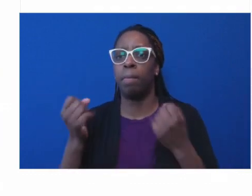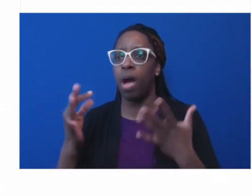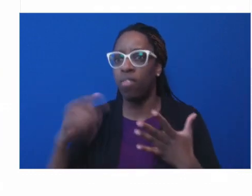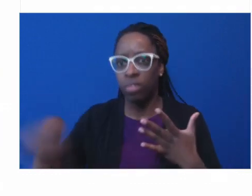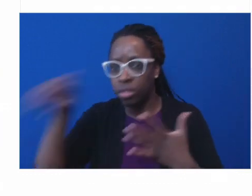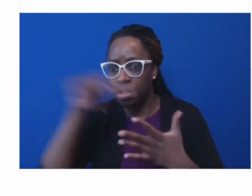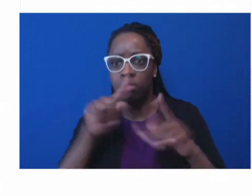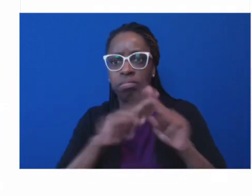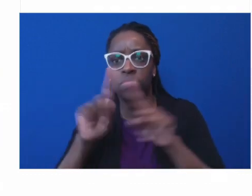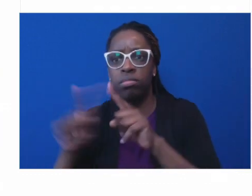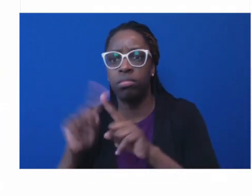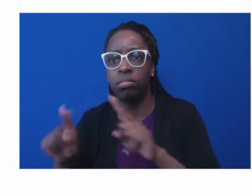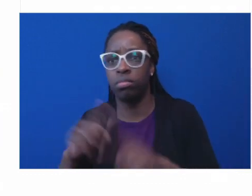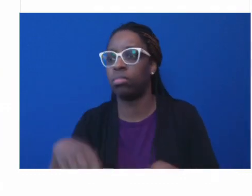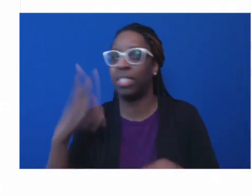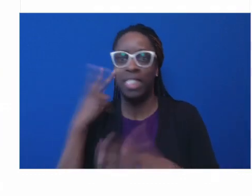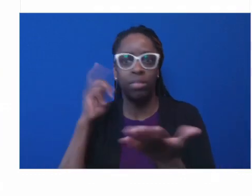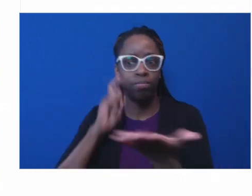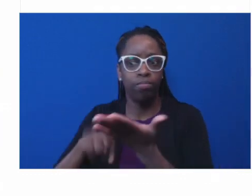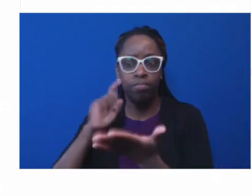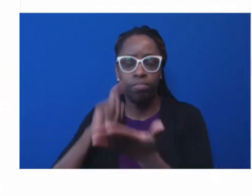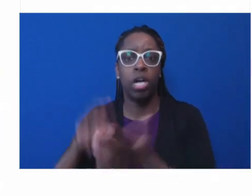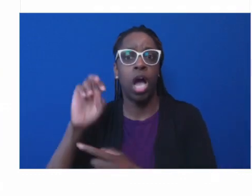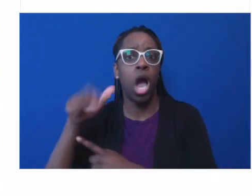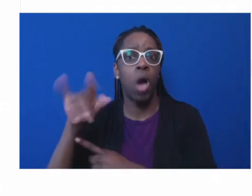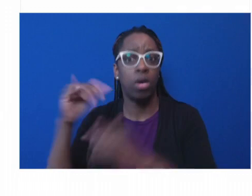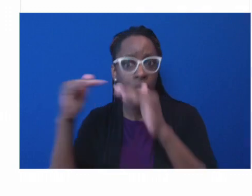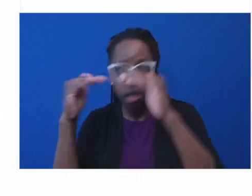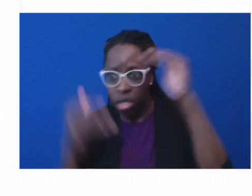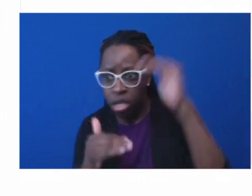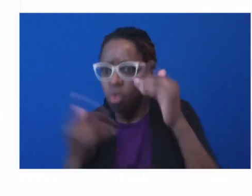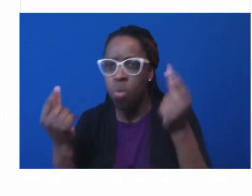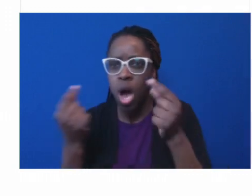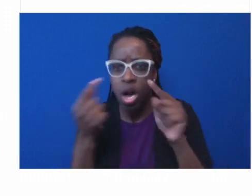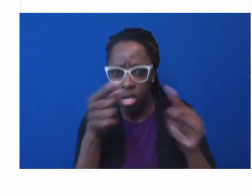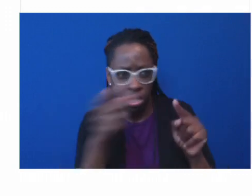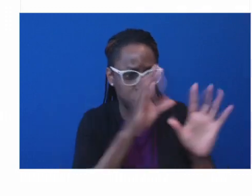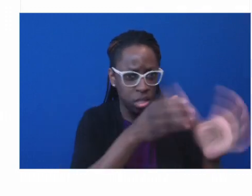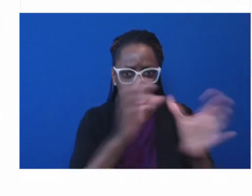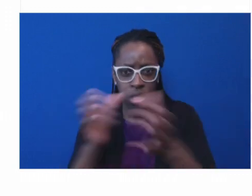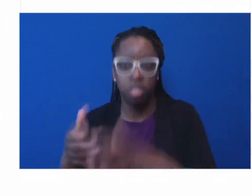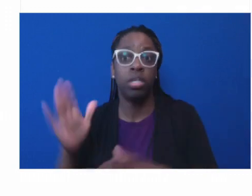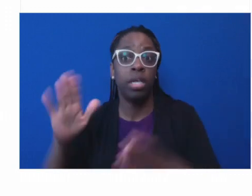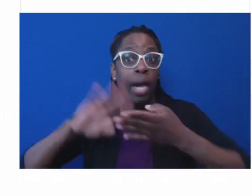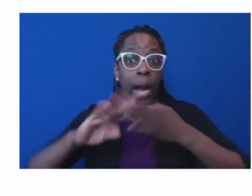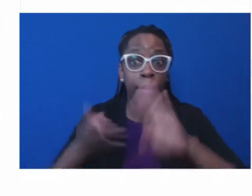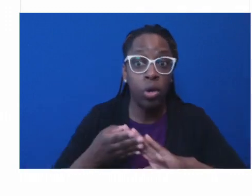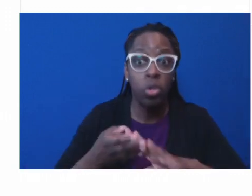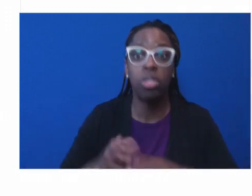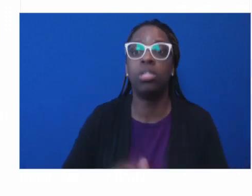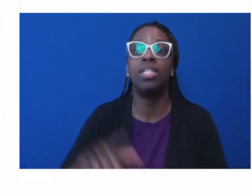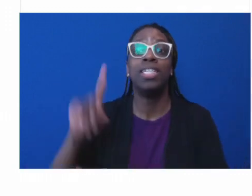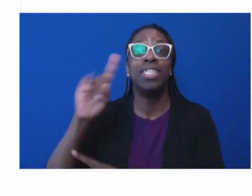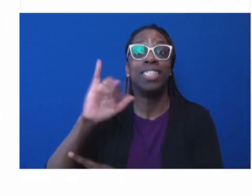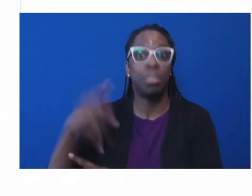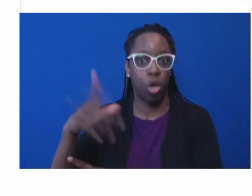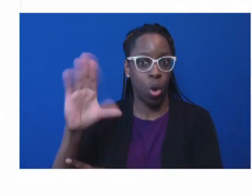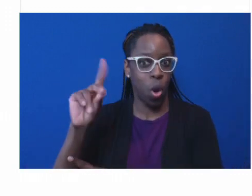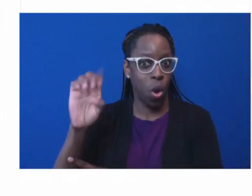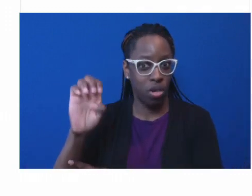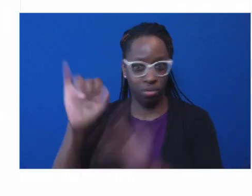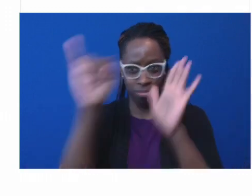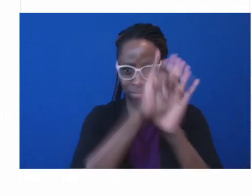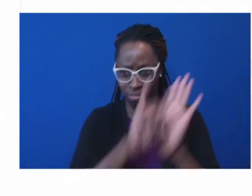those communities, either neighborhood to neighborhood or zip code to zip code, who can come together to address problems holistically, not